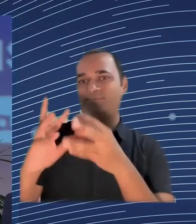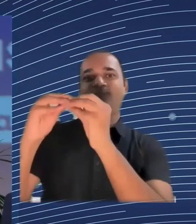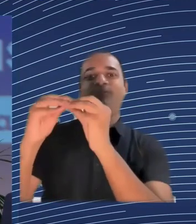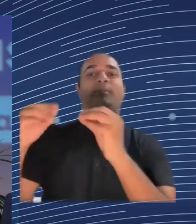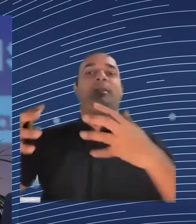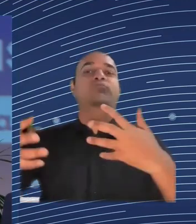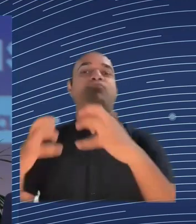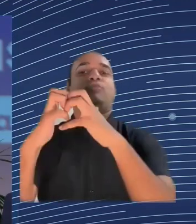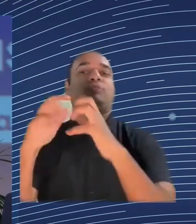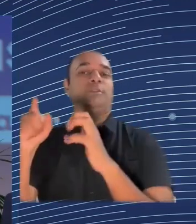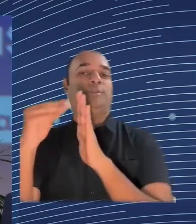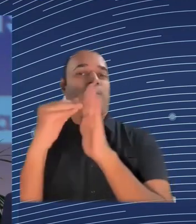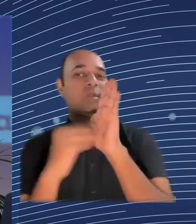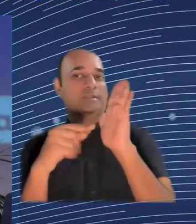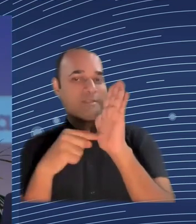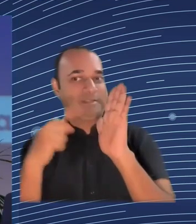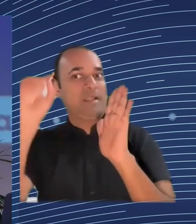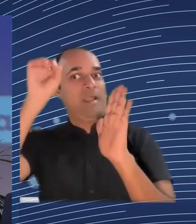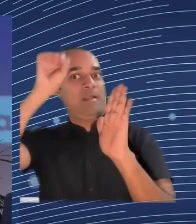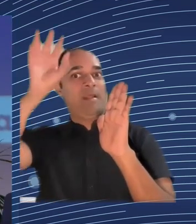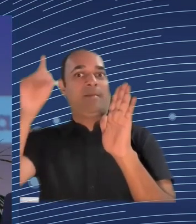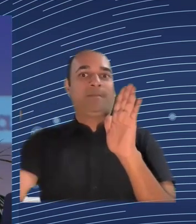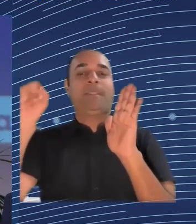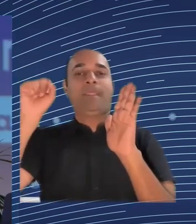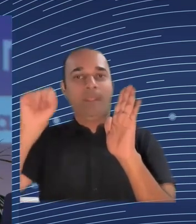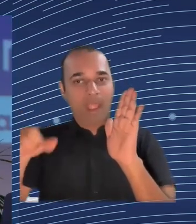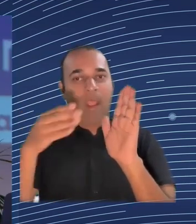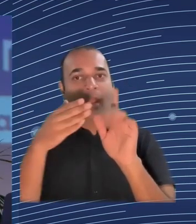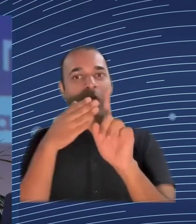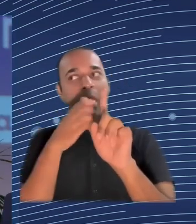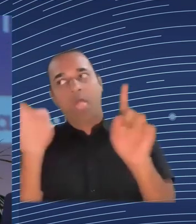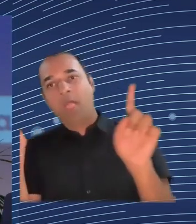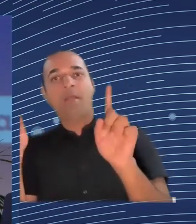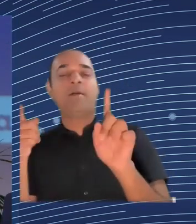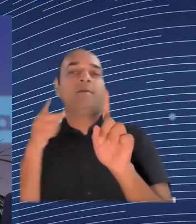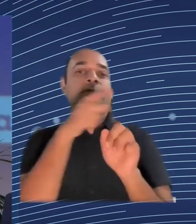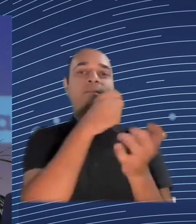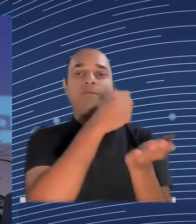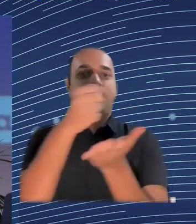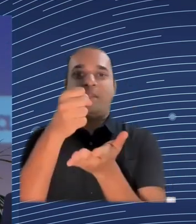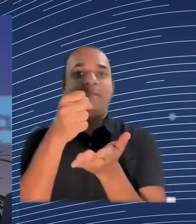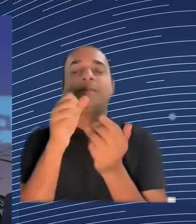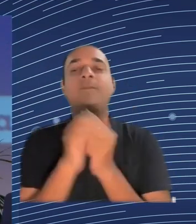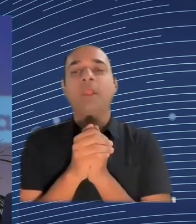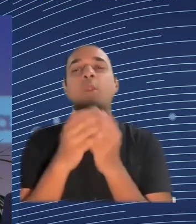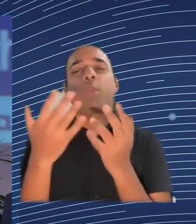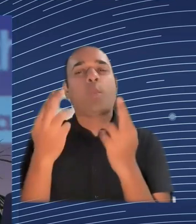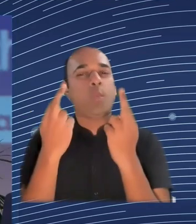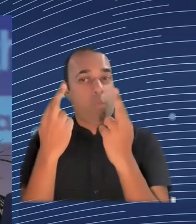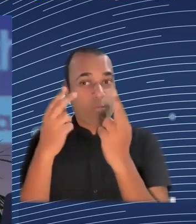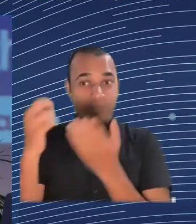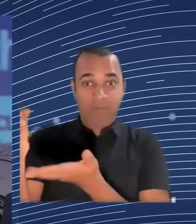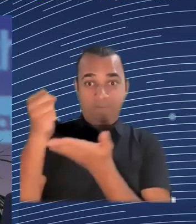they can find. Nevertheless, if this is not a bankable idea and this slips through the grid, I mean,